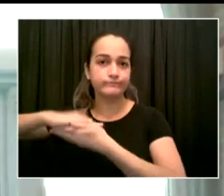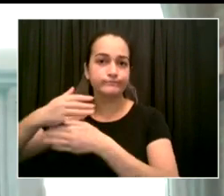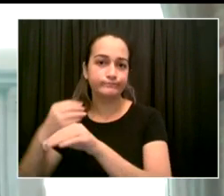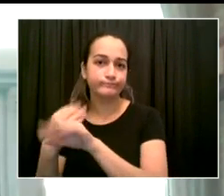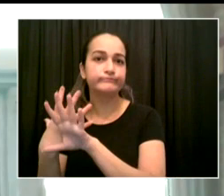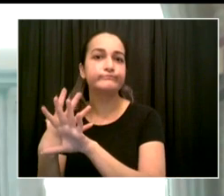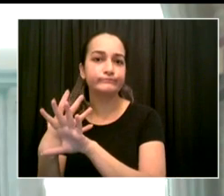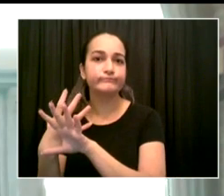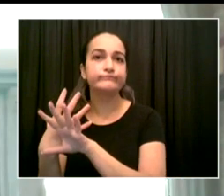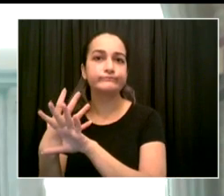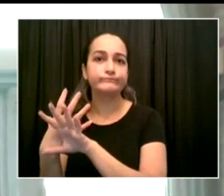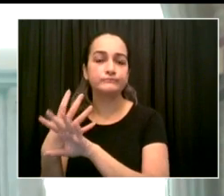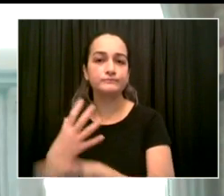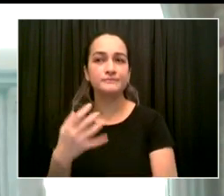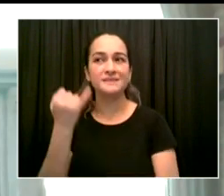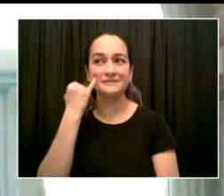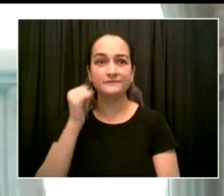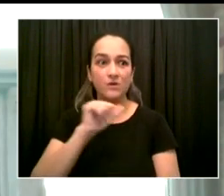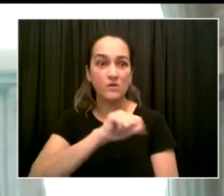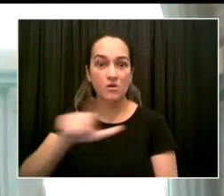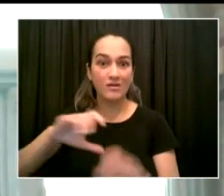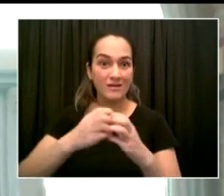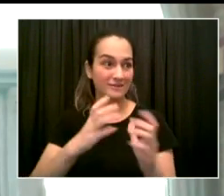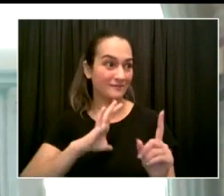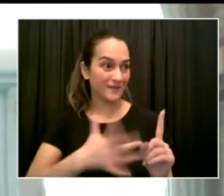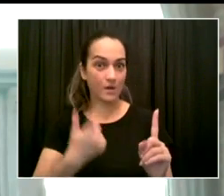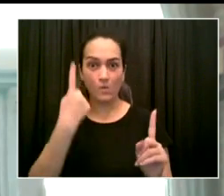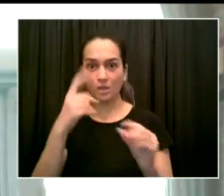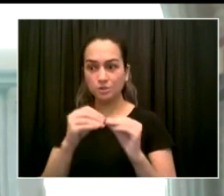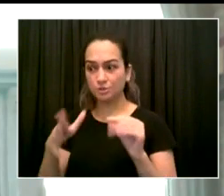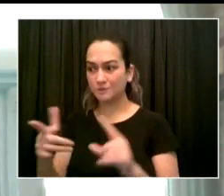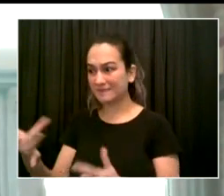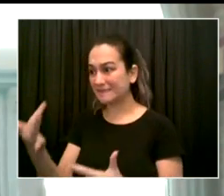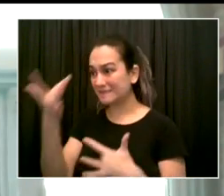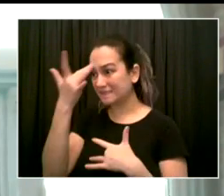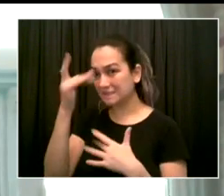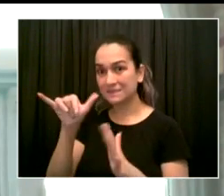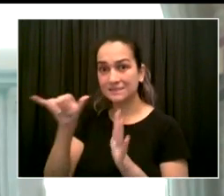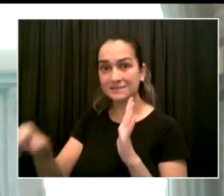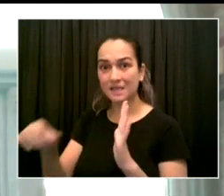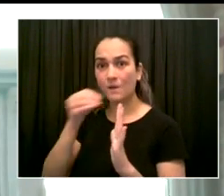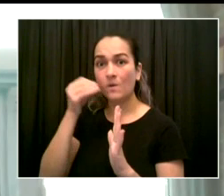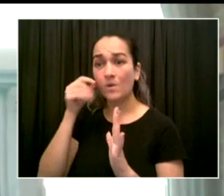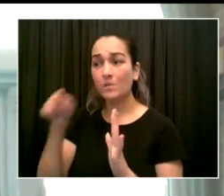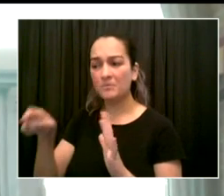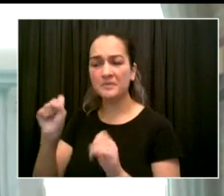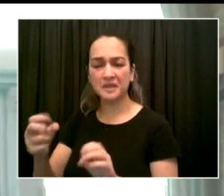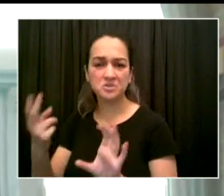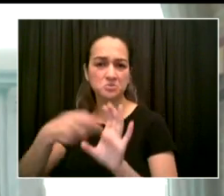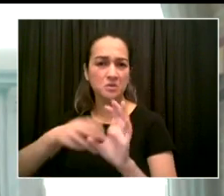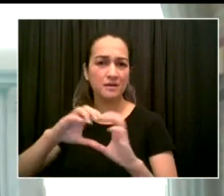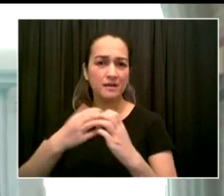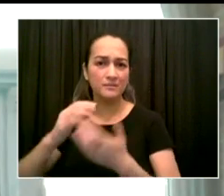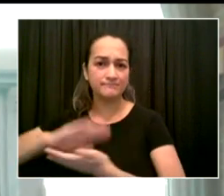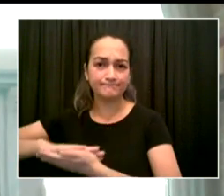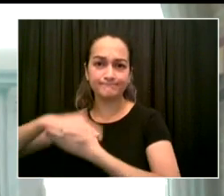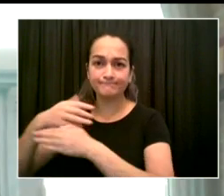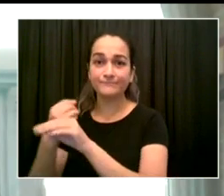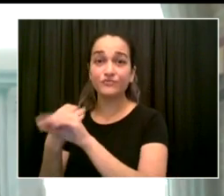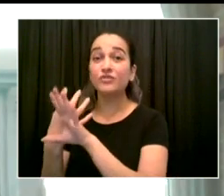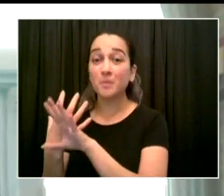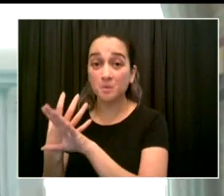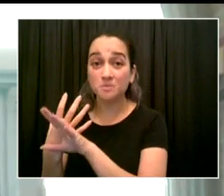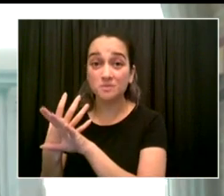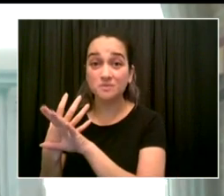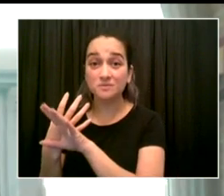and high school students will have access to remote learning while quarantining. Providing a high-quality learning environment for medically fragile